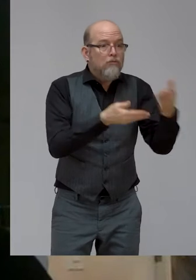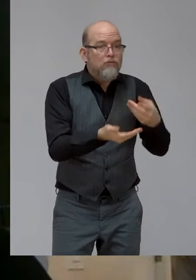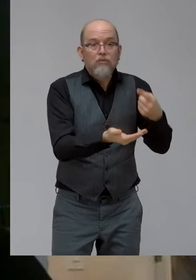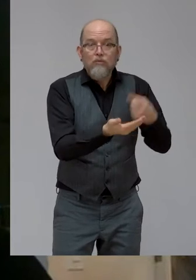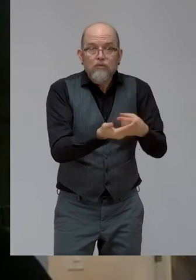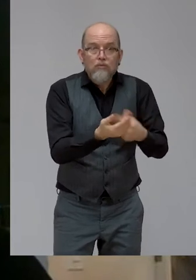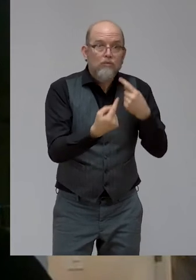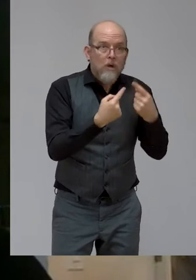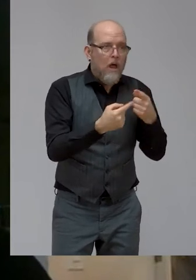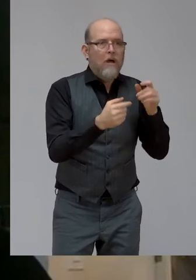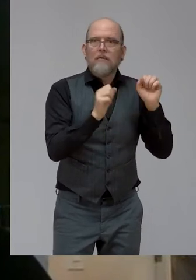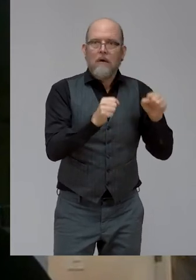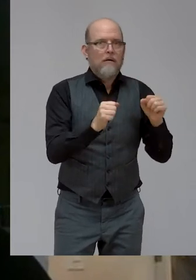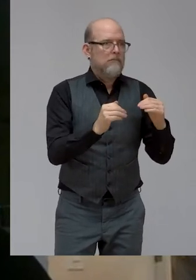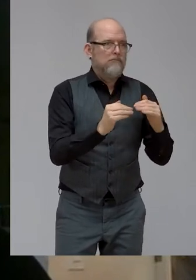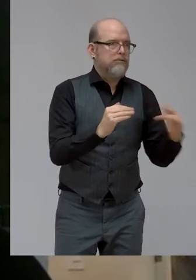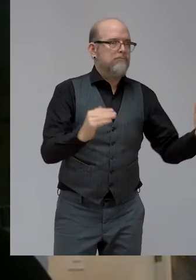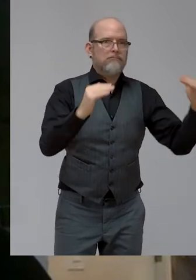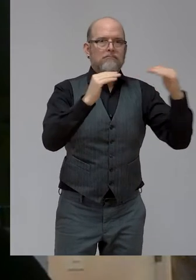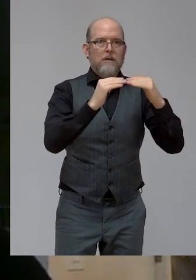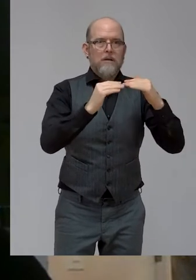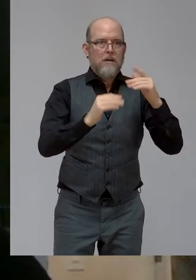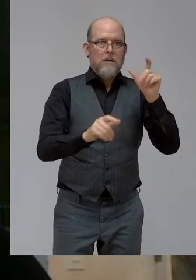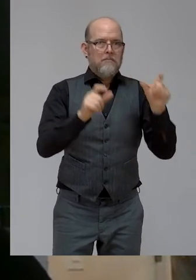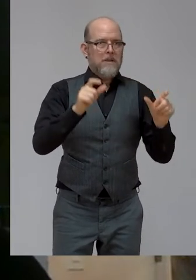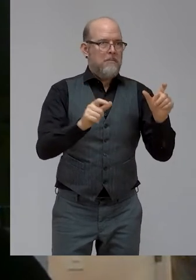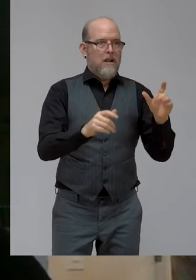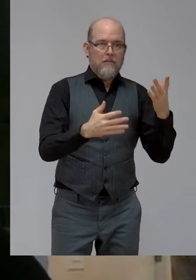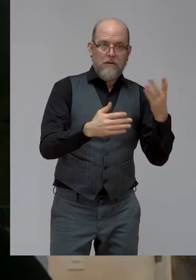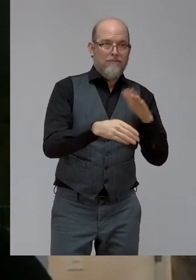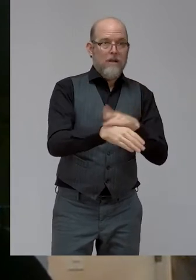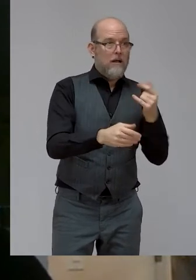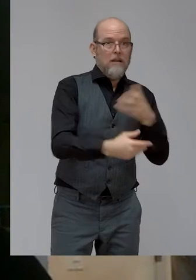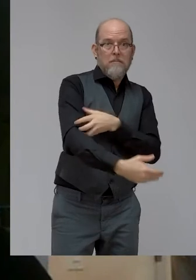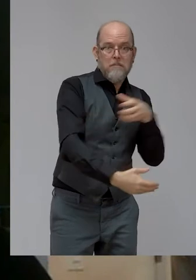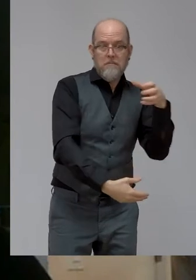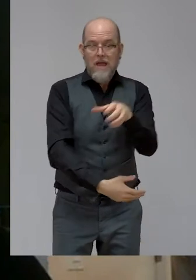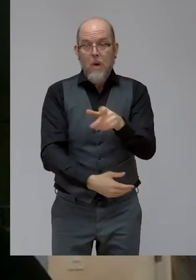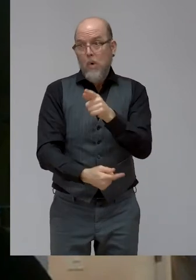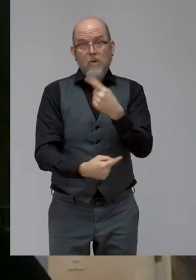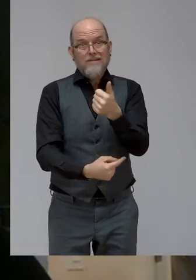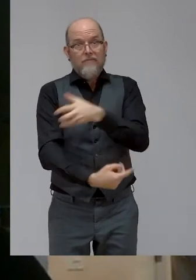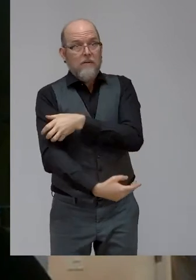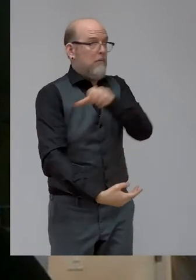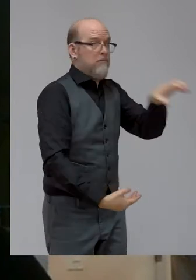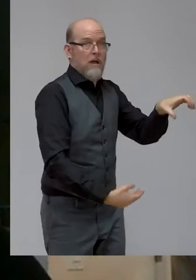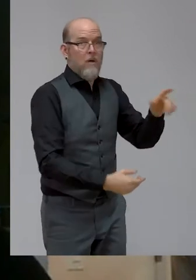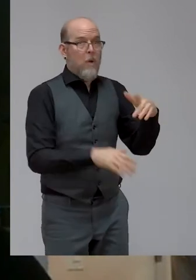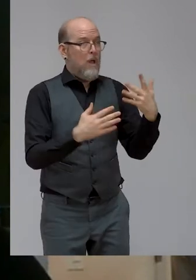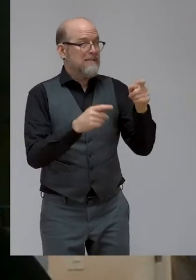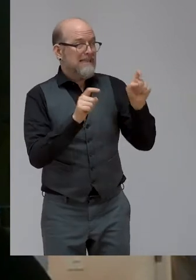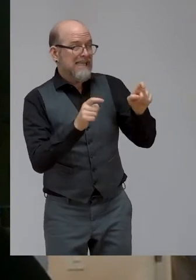to have persons with disabilities empowered to drive the changes needed from employers and